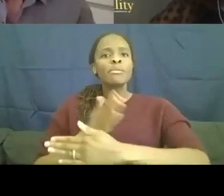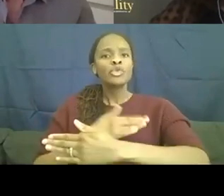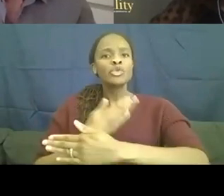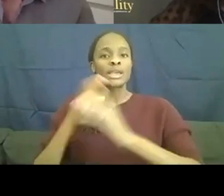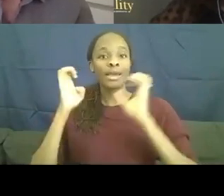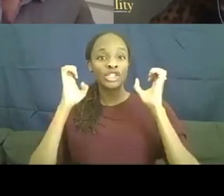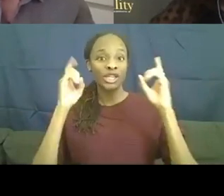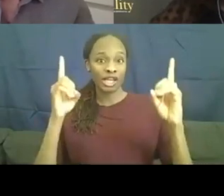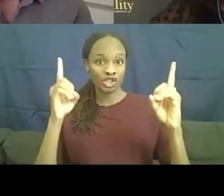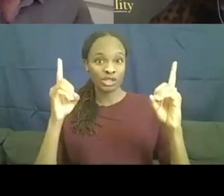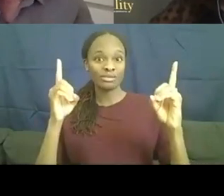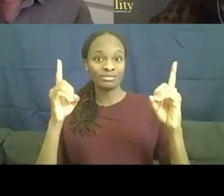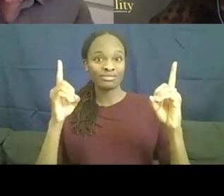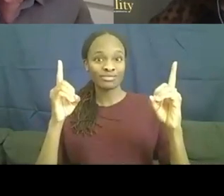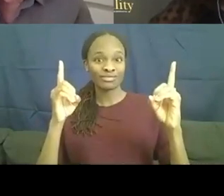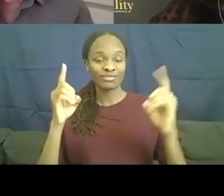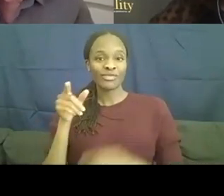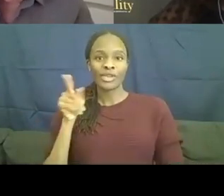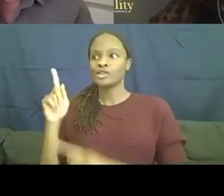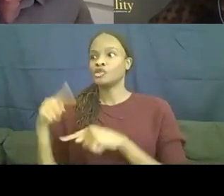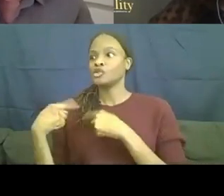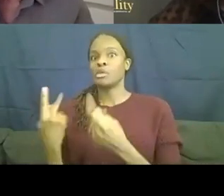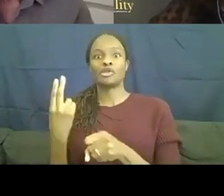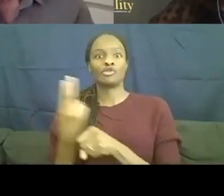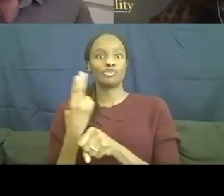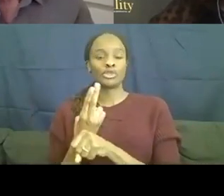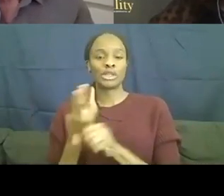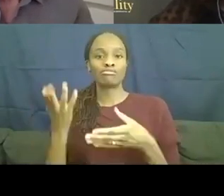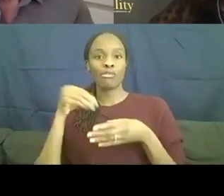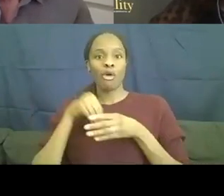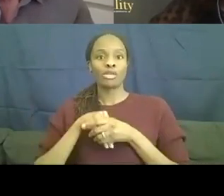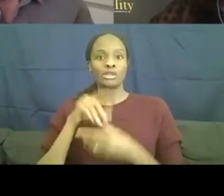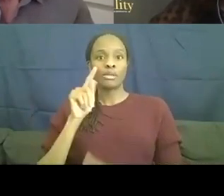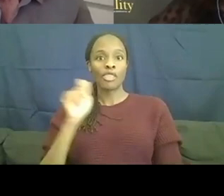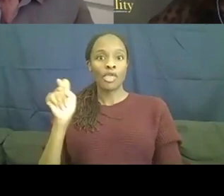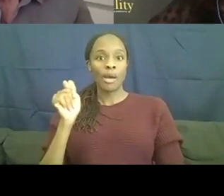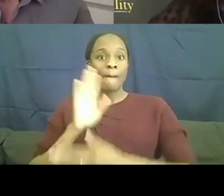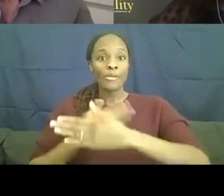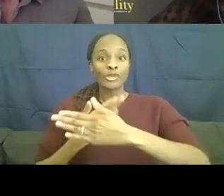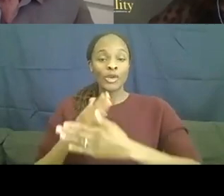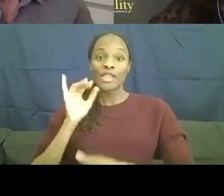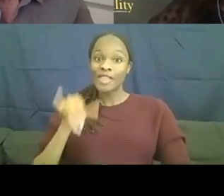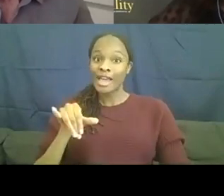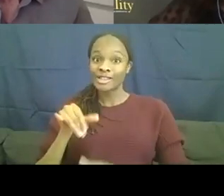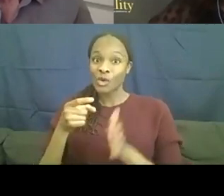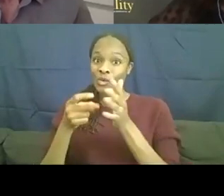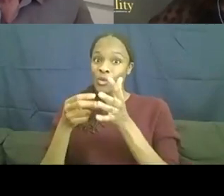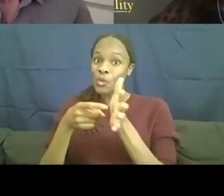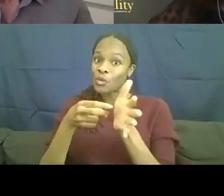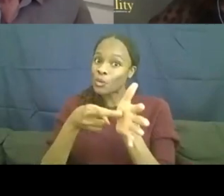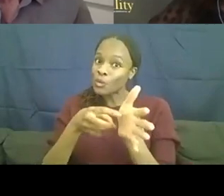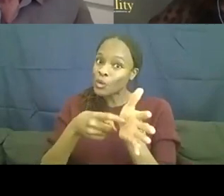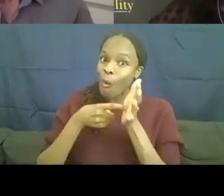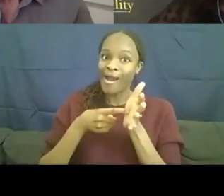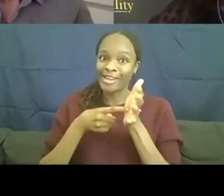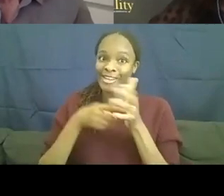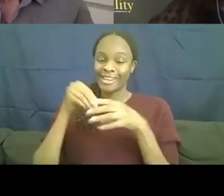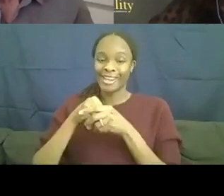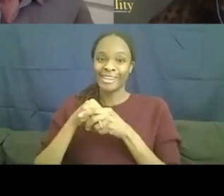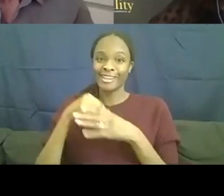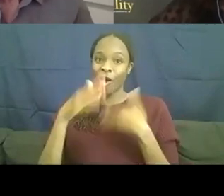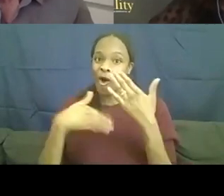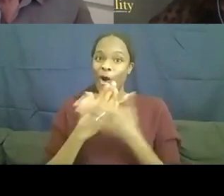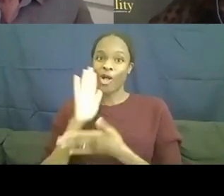education and she'd been using autism, the musical it's required in her classes. All of her classes. And that's another reason